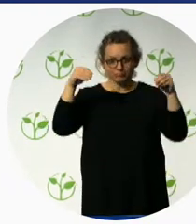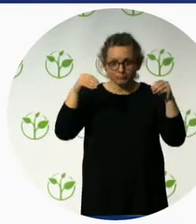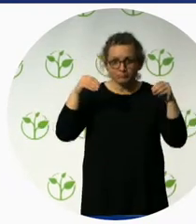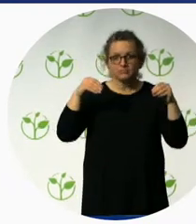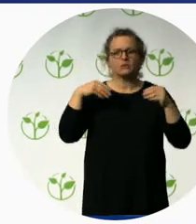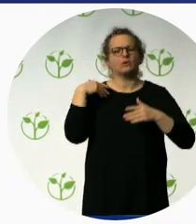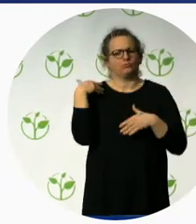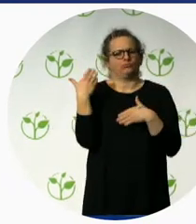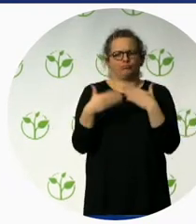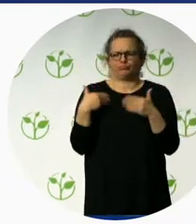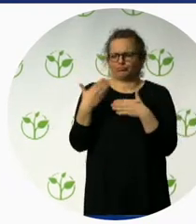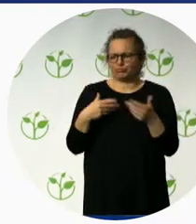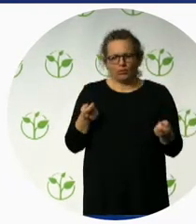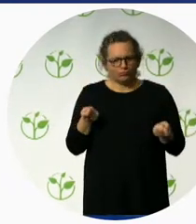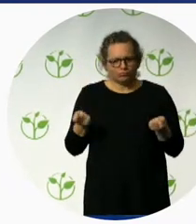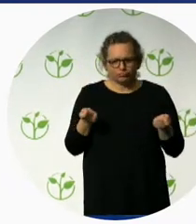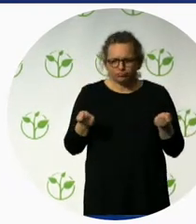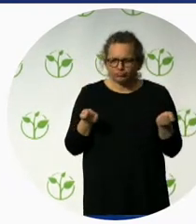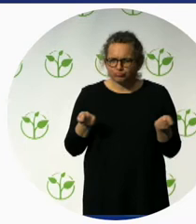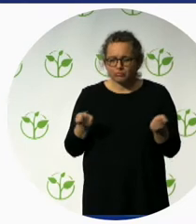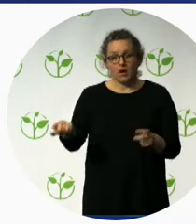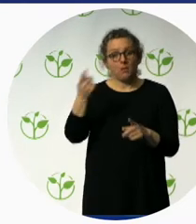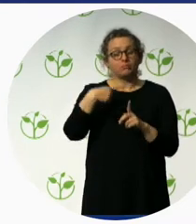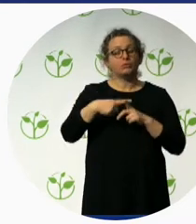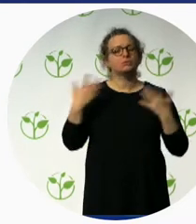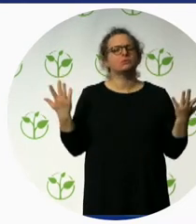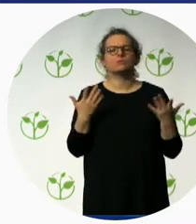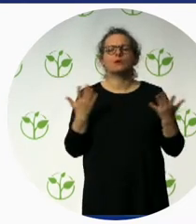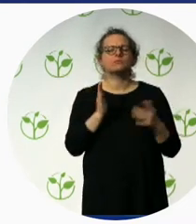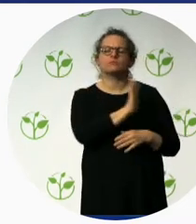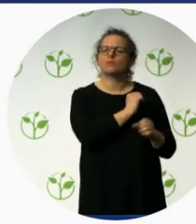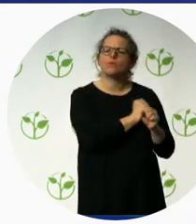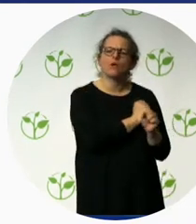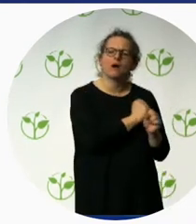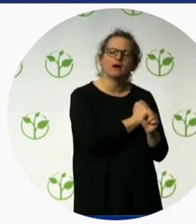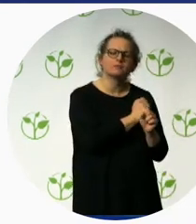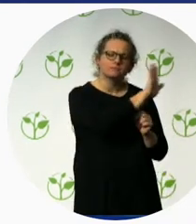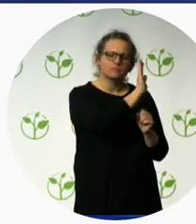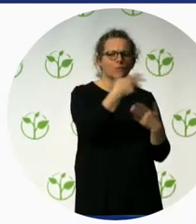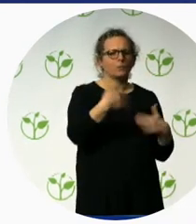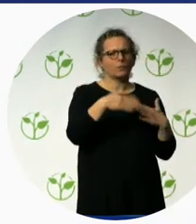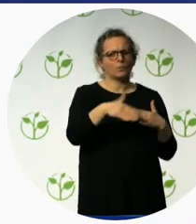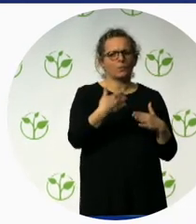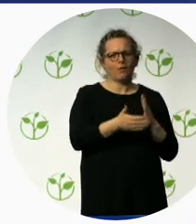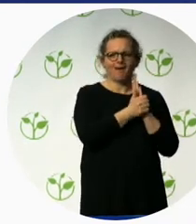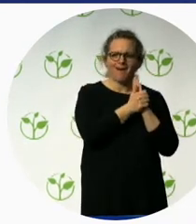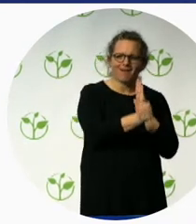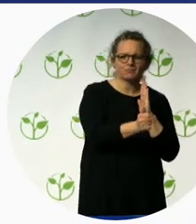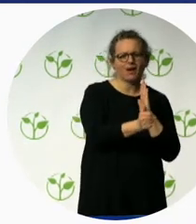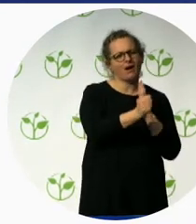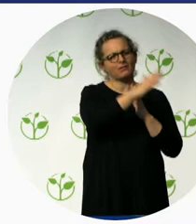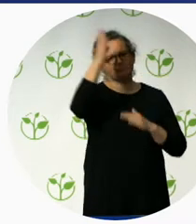Peoples International. And she's used her expertise to further implement campaigns and projects dealing